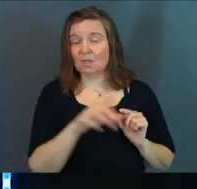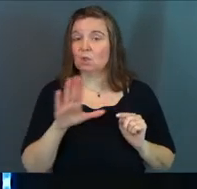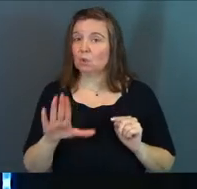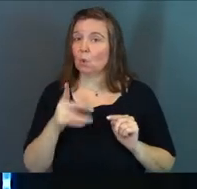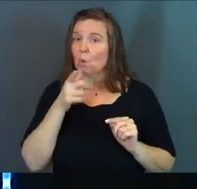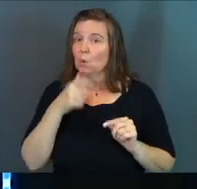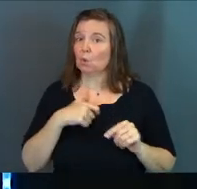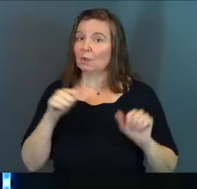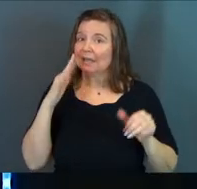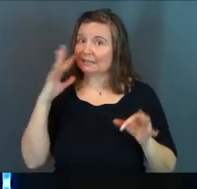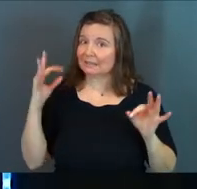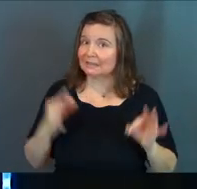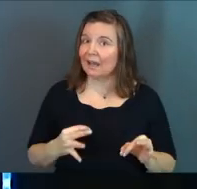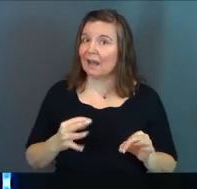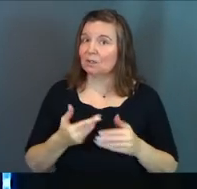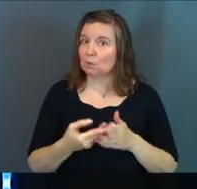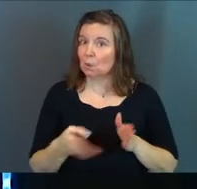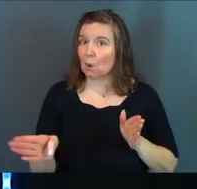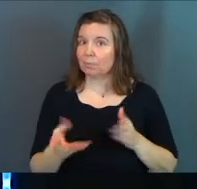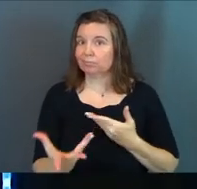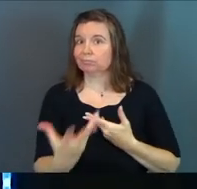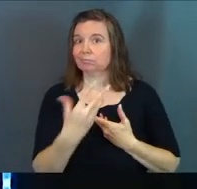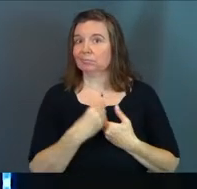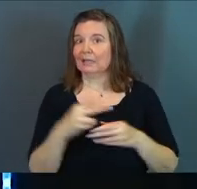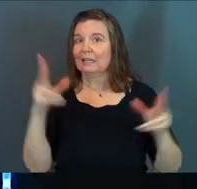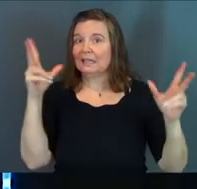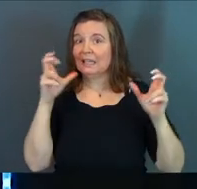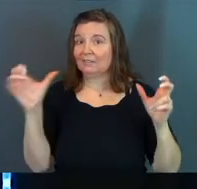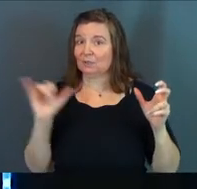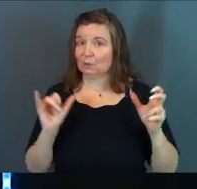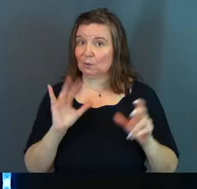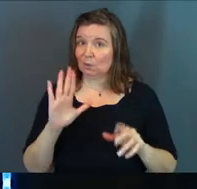You're the one who can decide to let in evil.